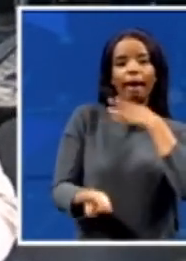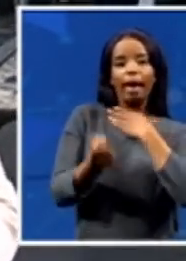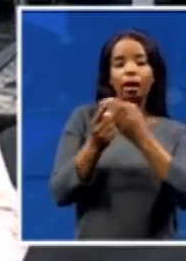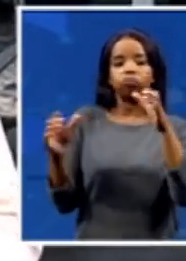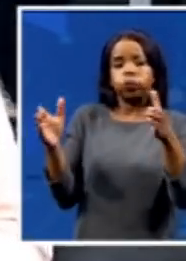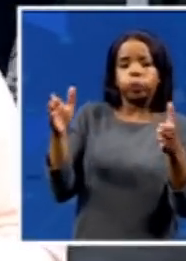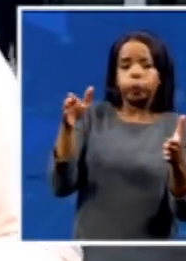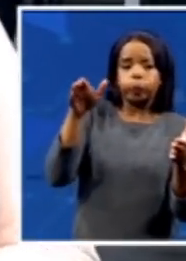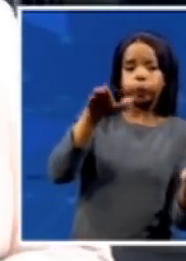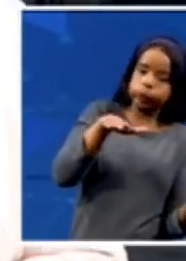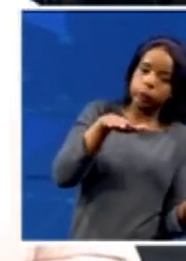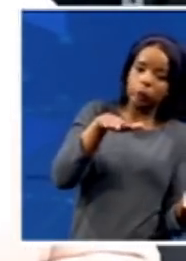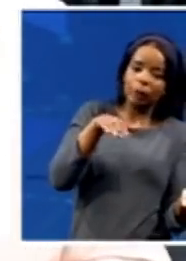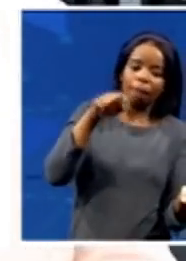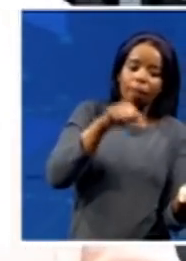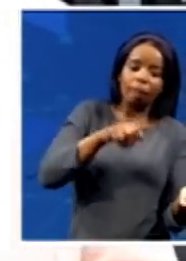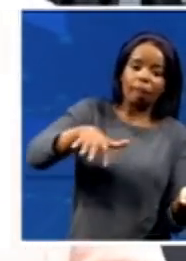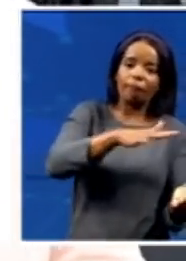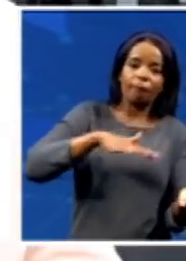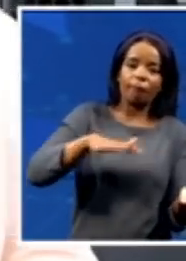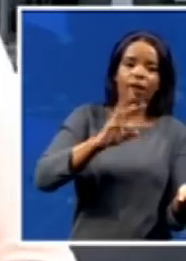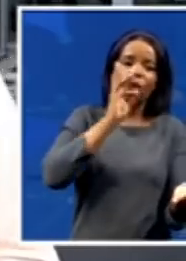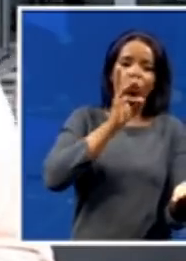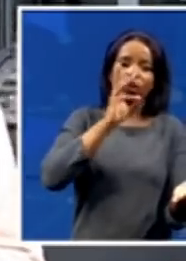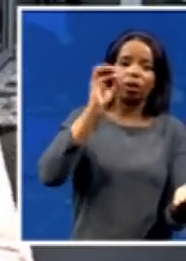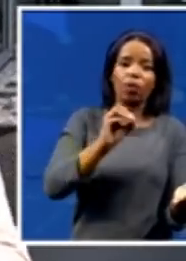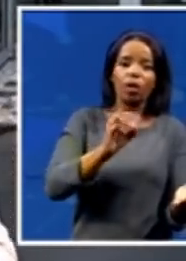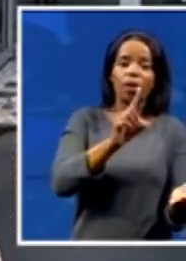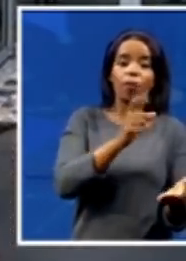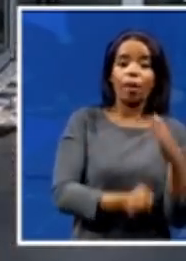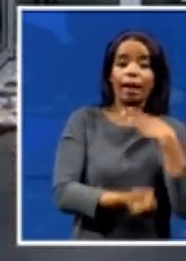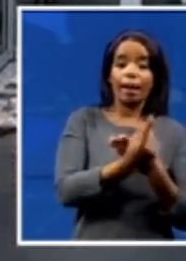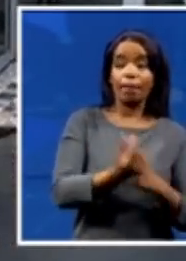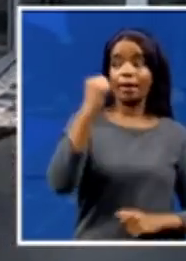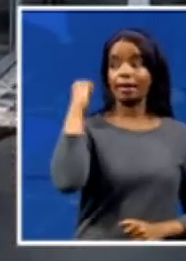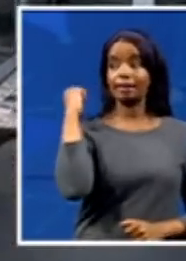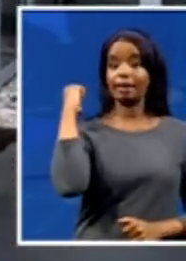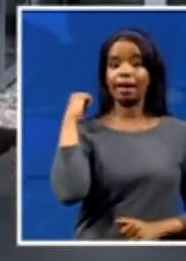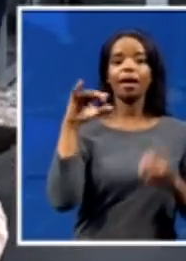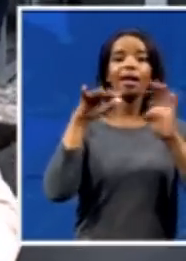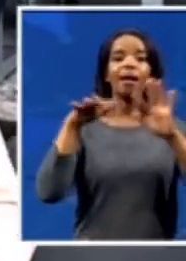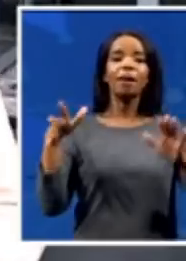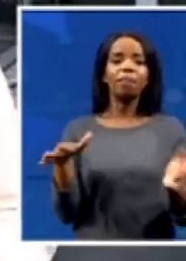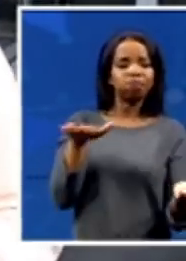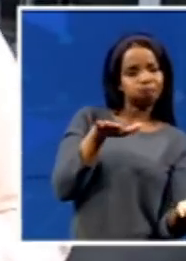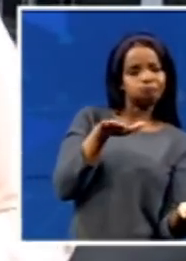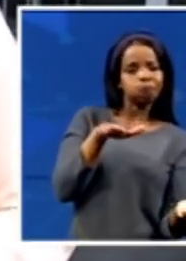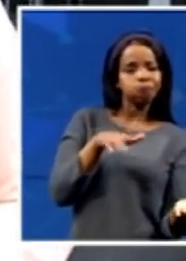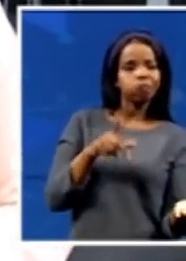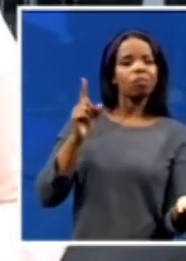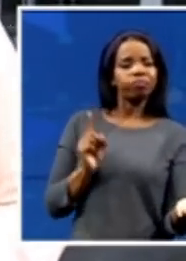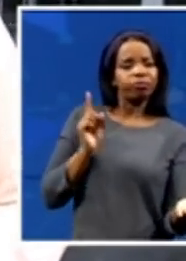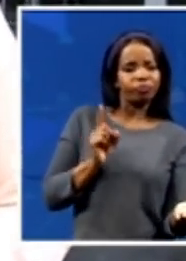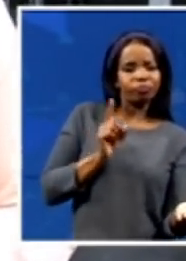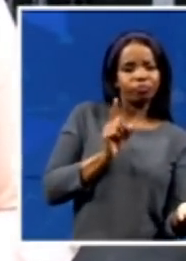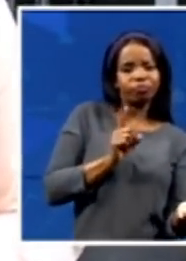And what happened then yesterday afternoon was that residents from possibly areas nearby then making their way